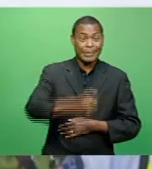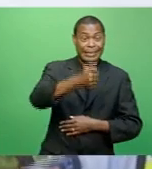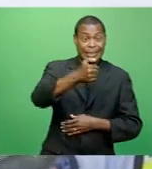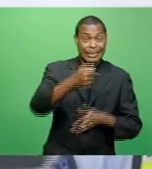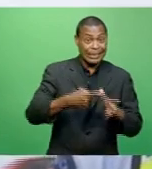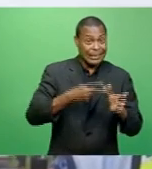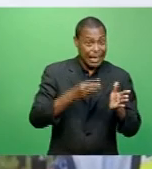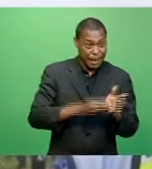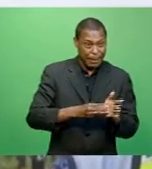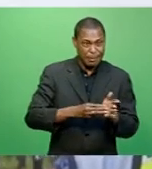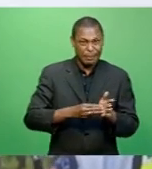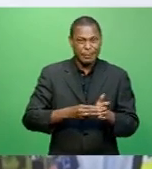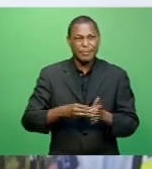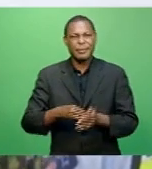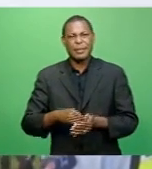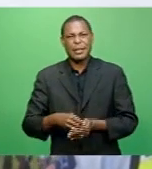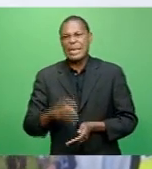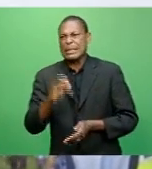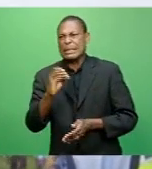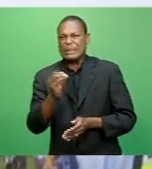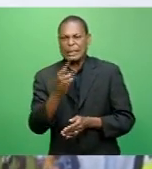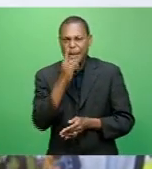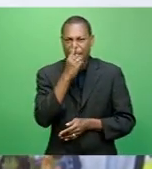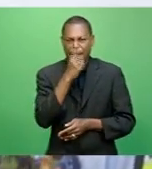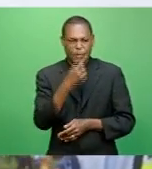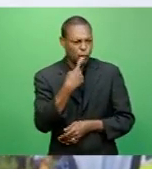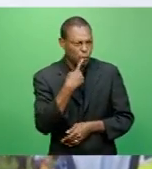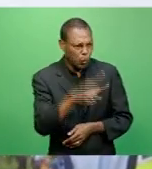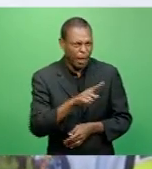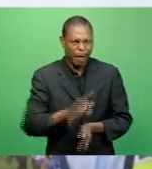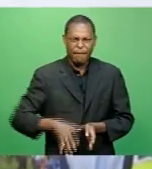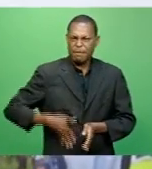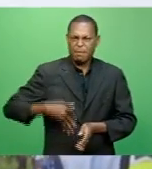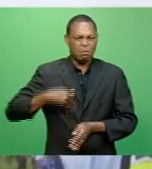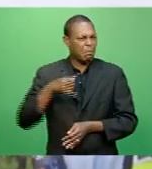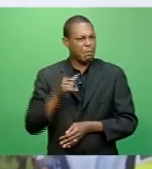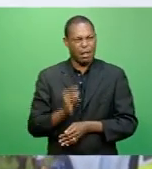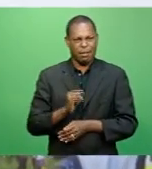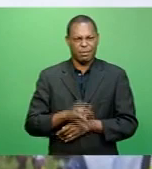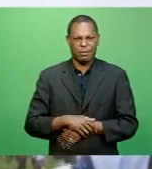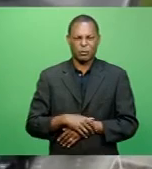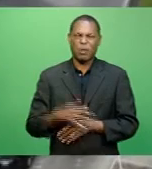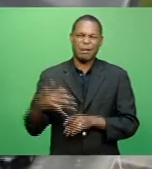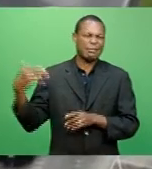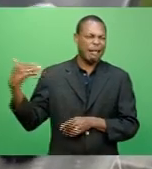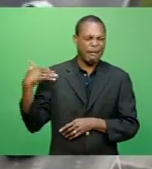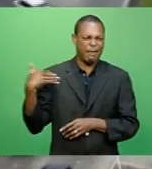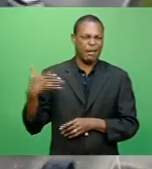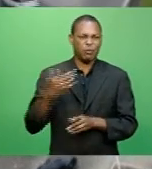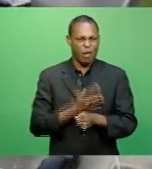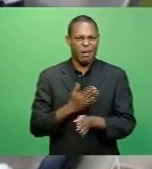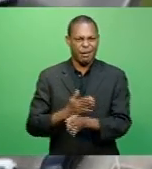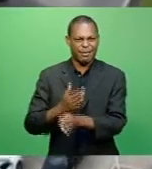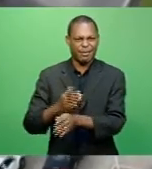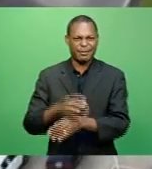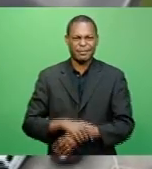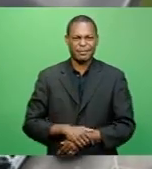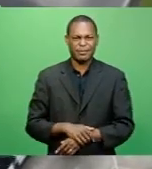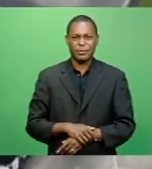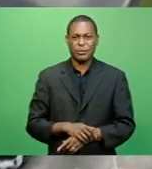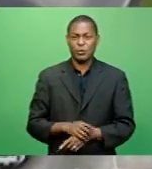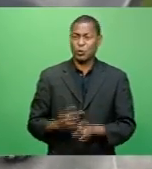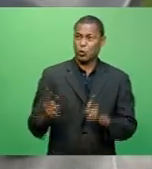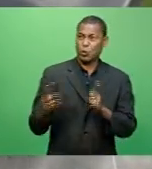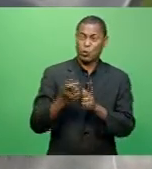you get tired, and when some people start swearing at you, and if you're in a bad mood, it affects your work. Close to 60 police